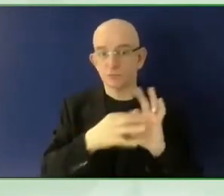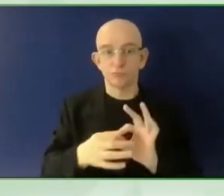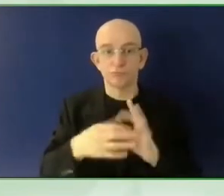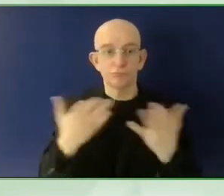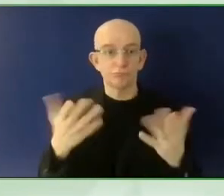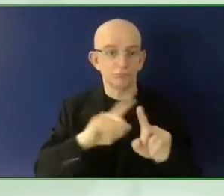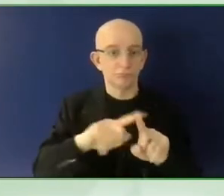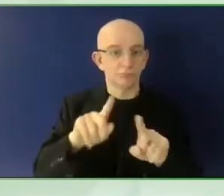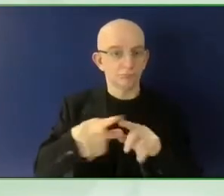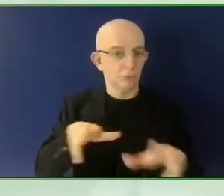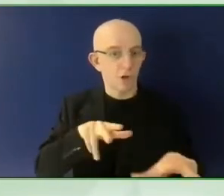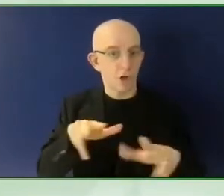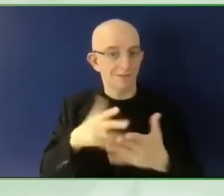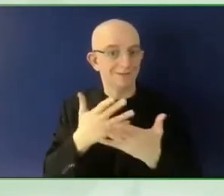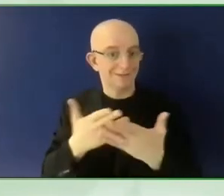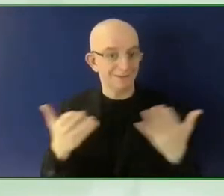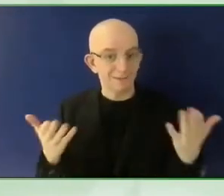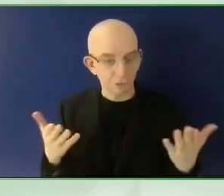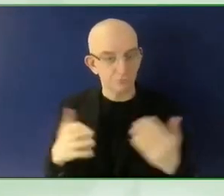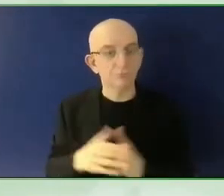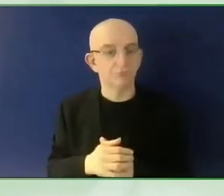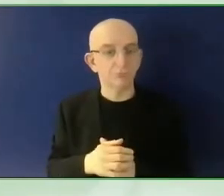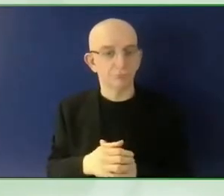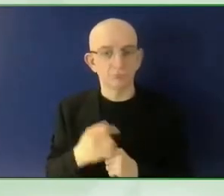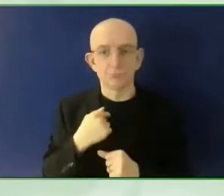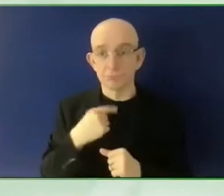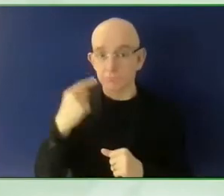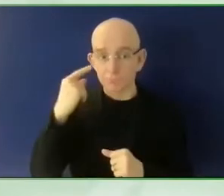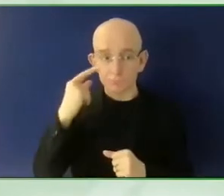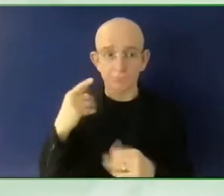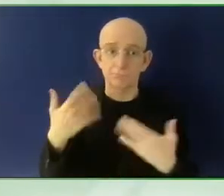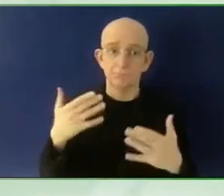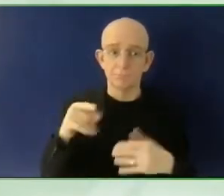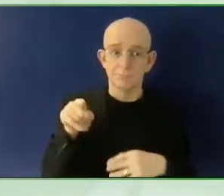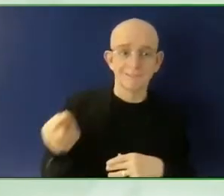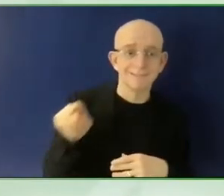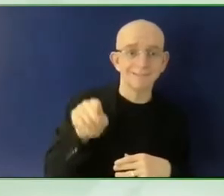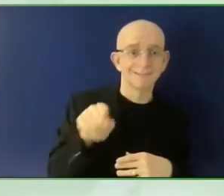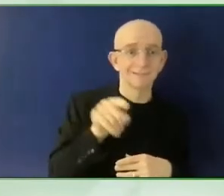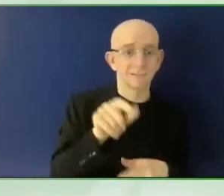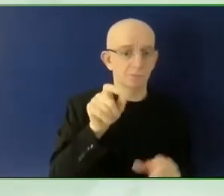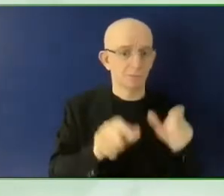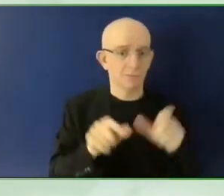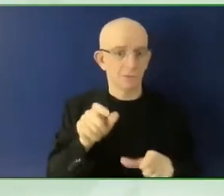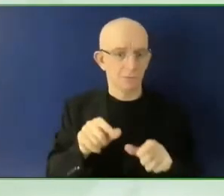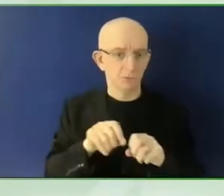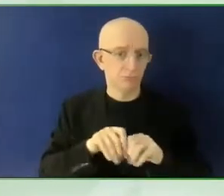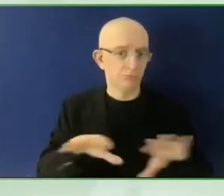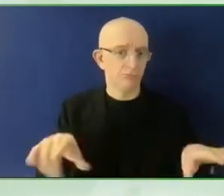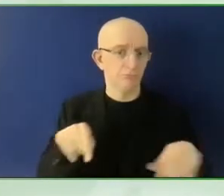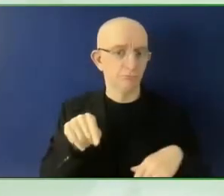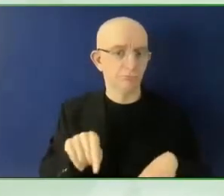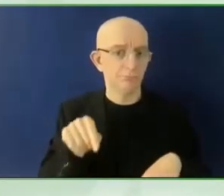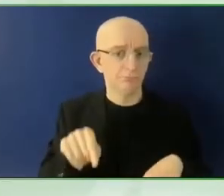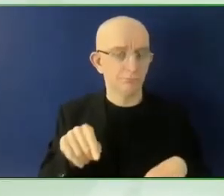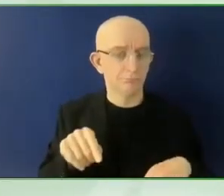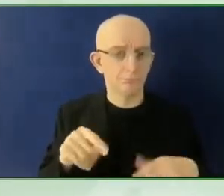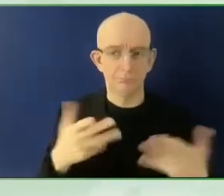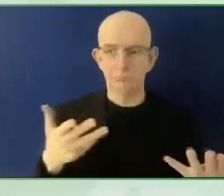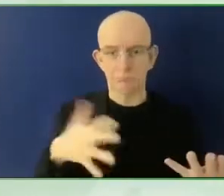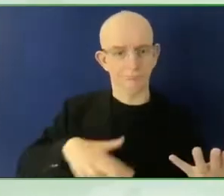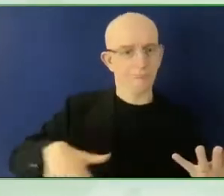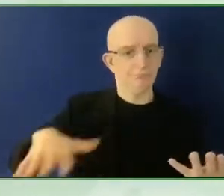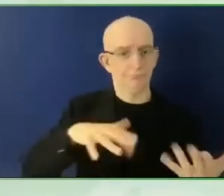is an area where we'd love to expand and work with more businesses to support their employees who might be working remotely.